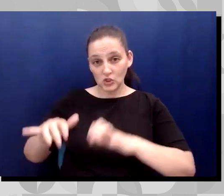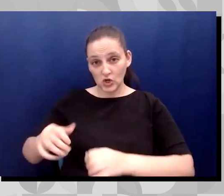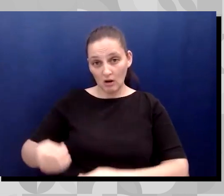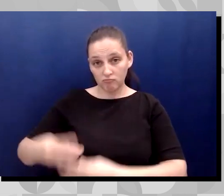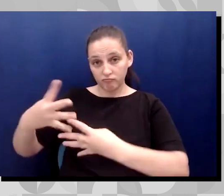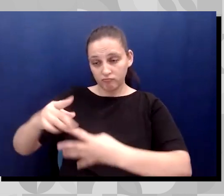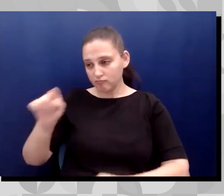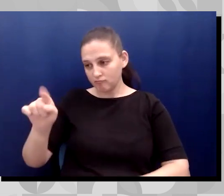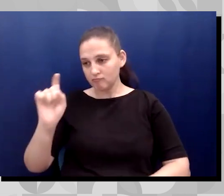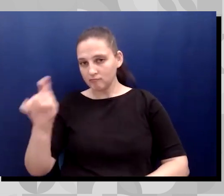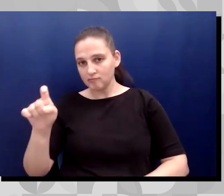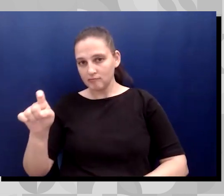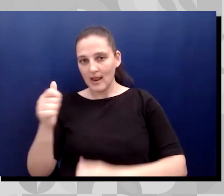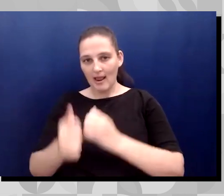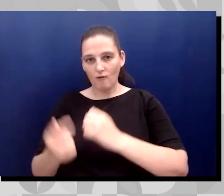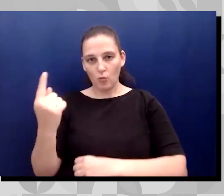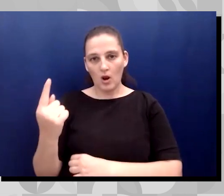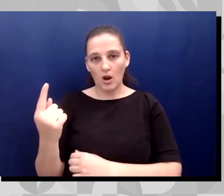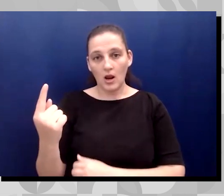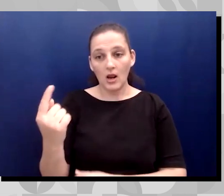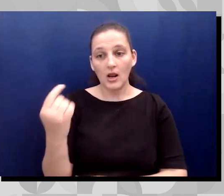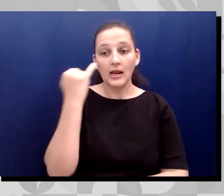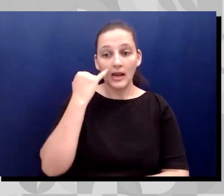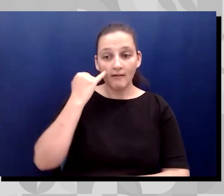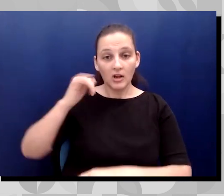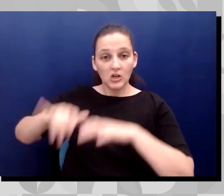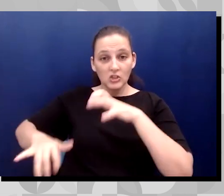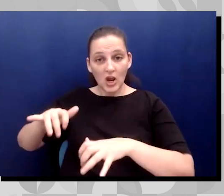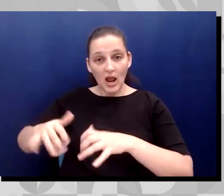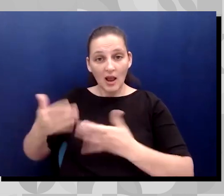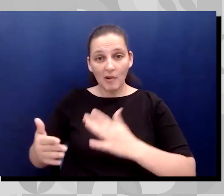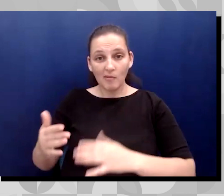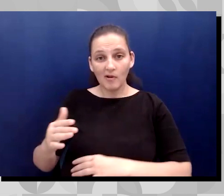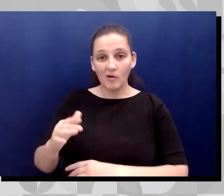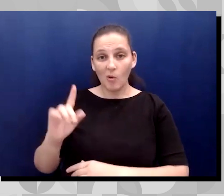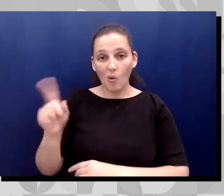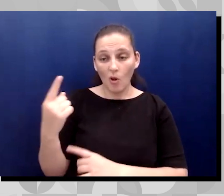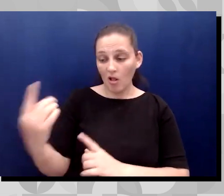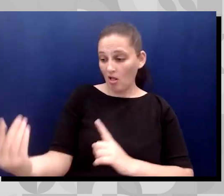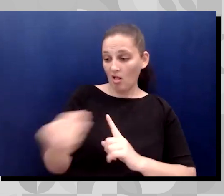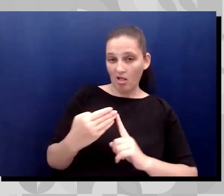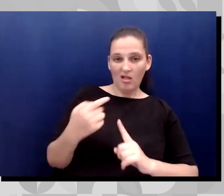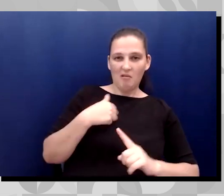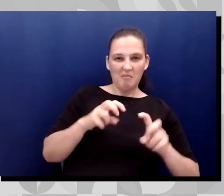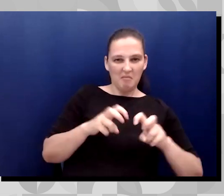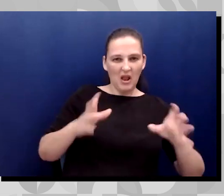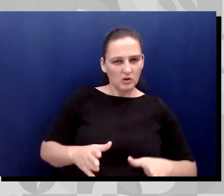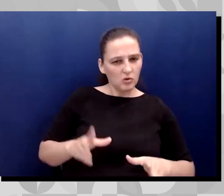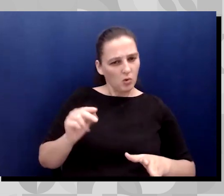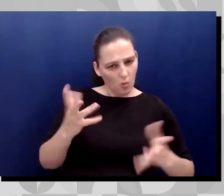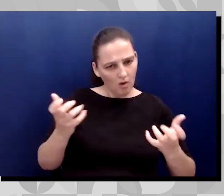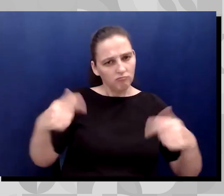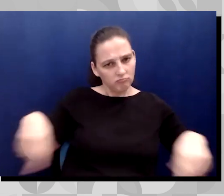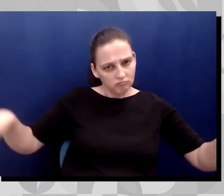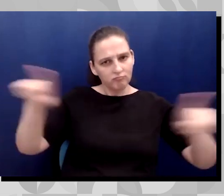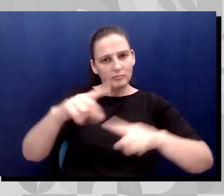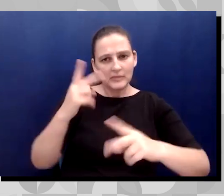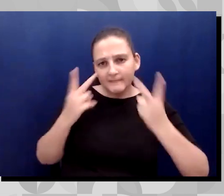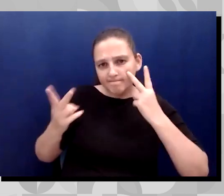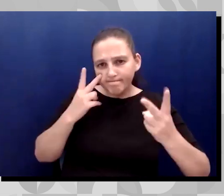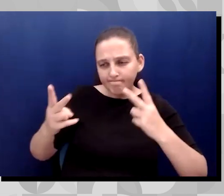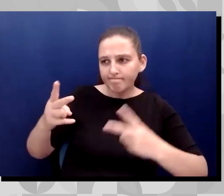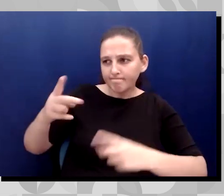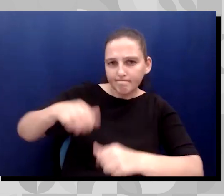down section to everyone, because when you put into the chat, it might just only be going to the host and panelists. We want everyone to be able to see your comments and questions.